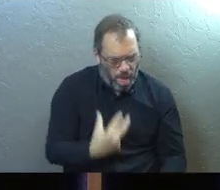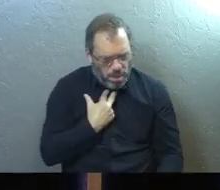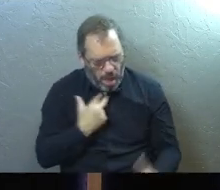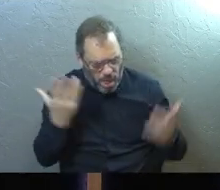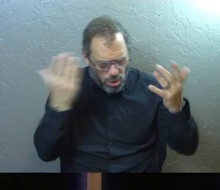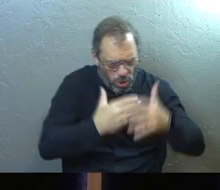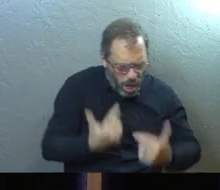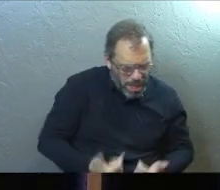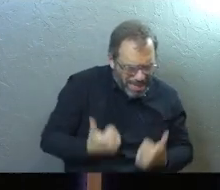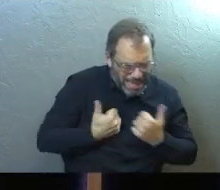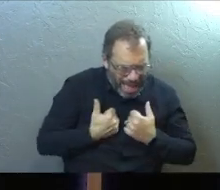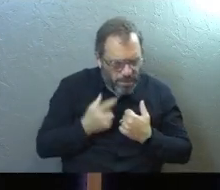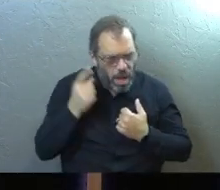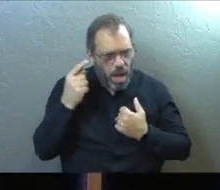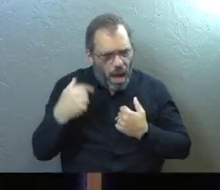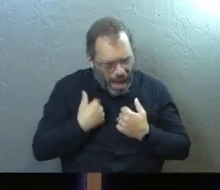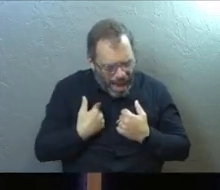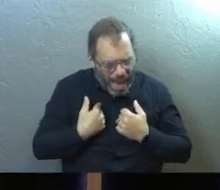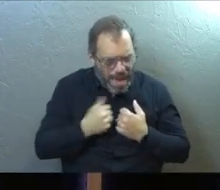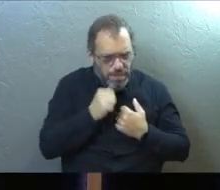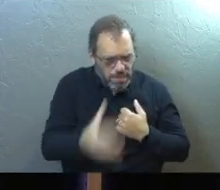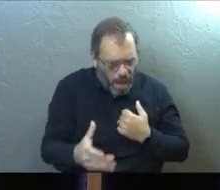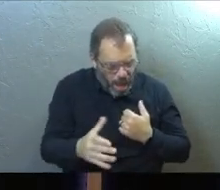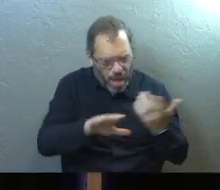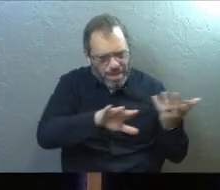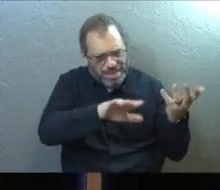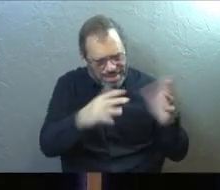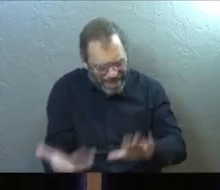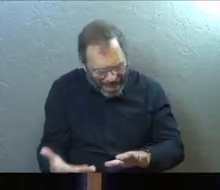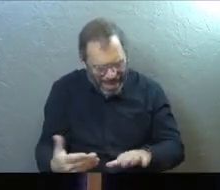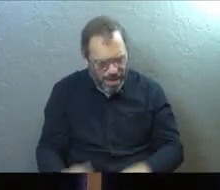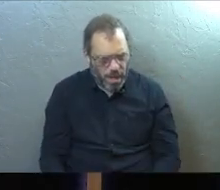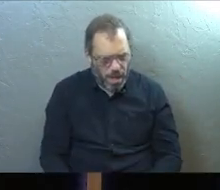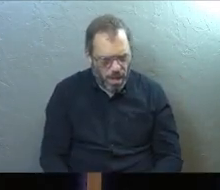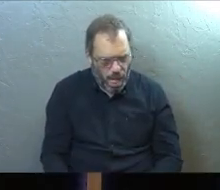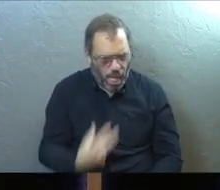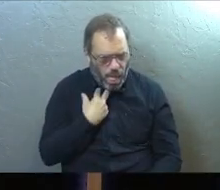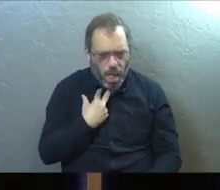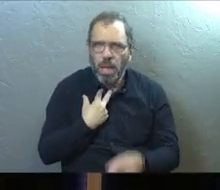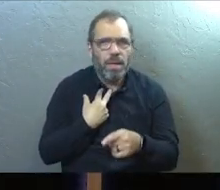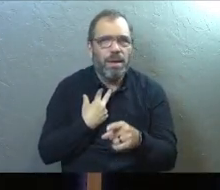you and darkened life for you, you are not destined to that spot.